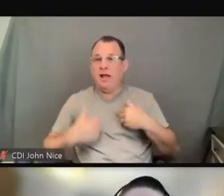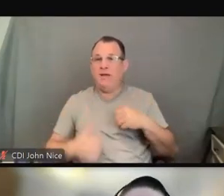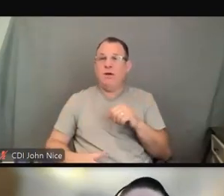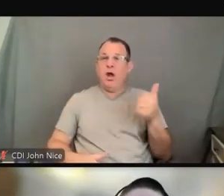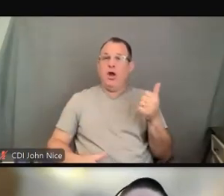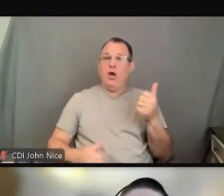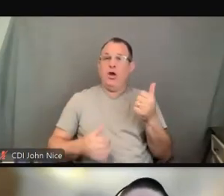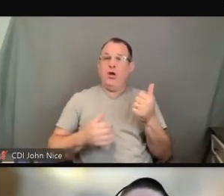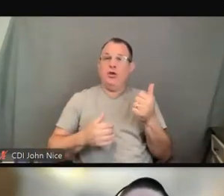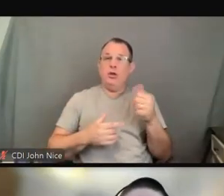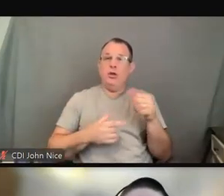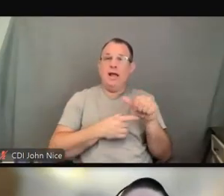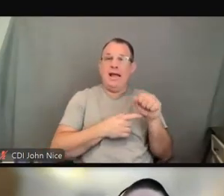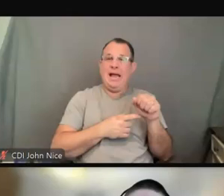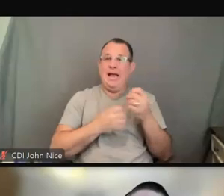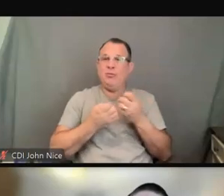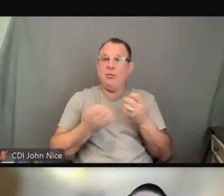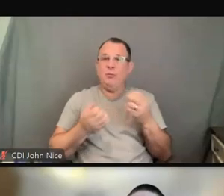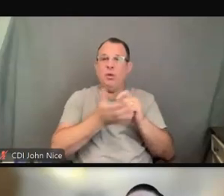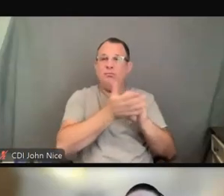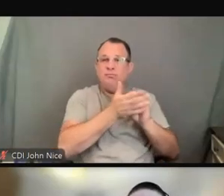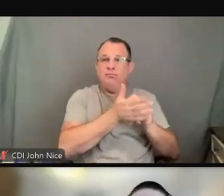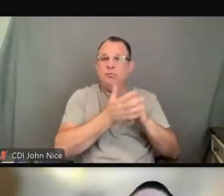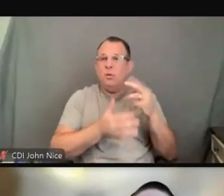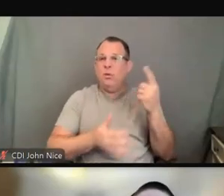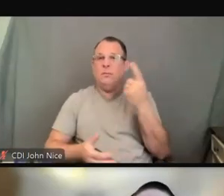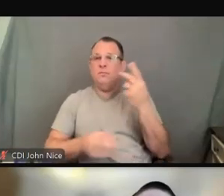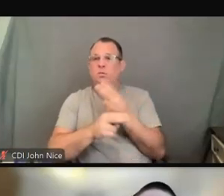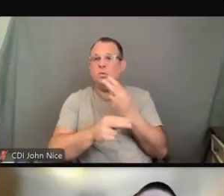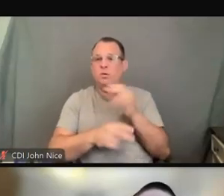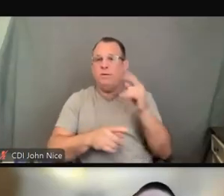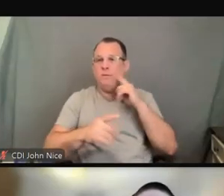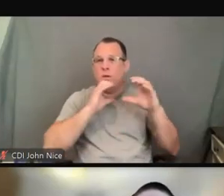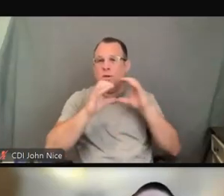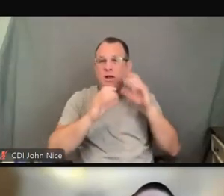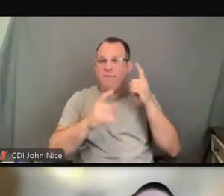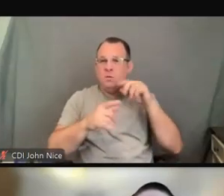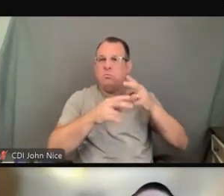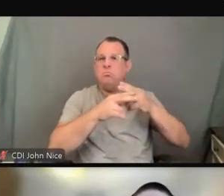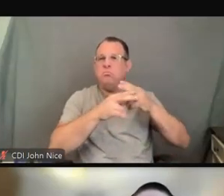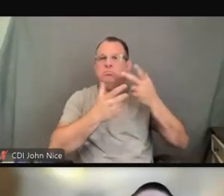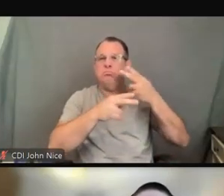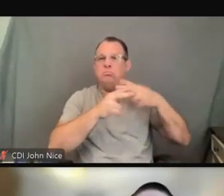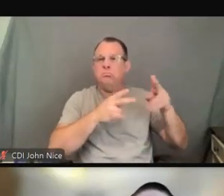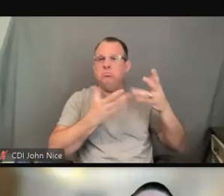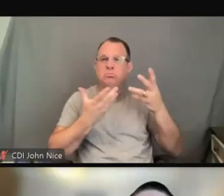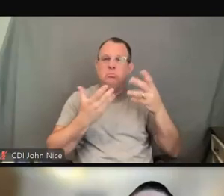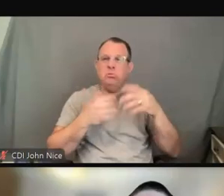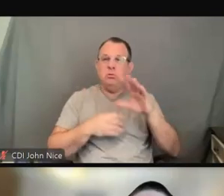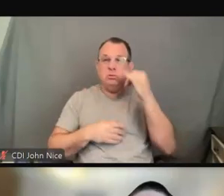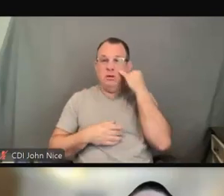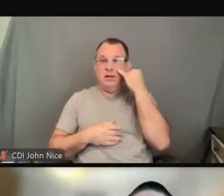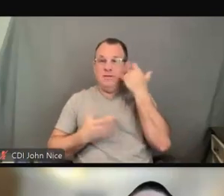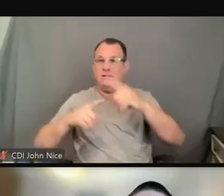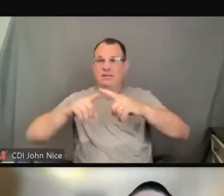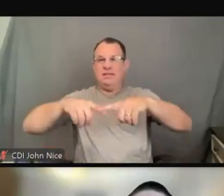used to communicate effectively. Again, remember this is very dependent on the particular